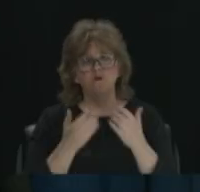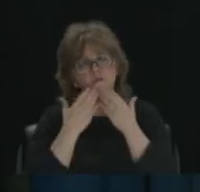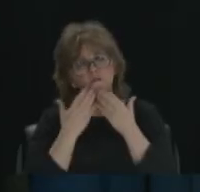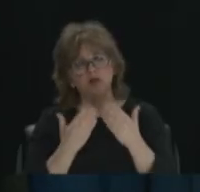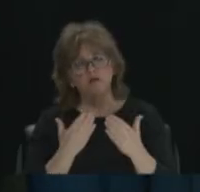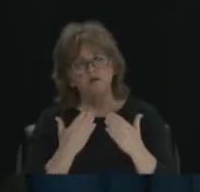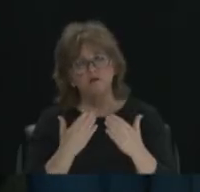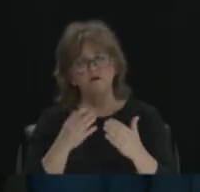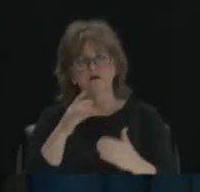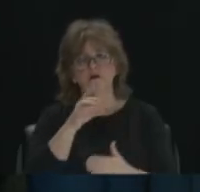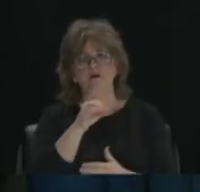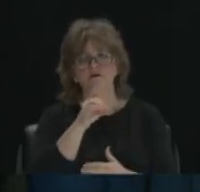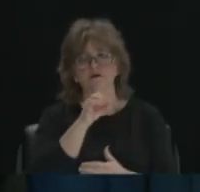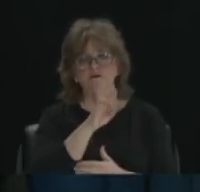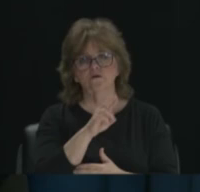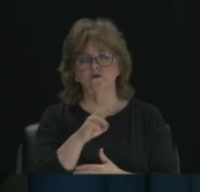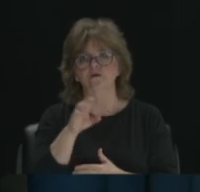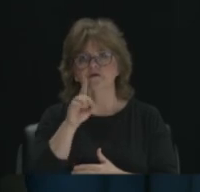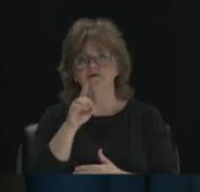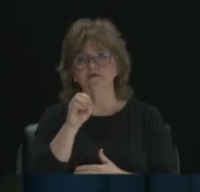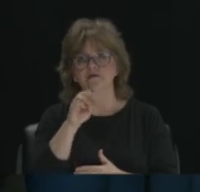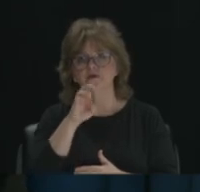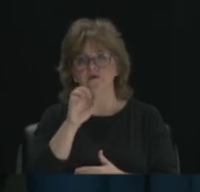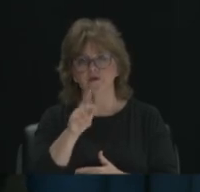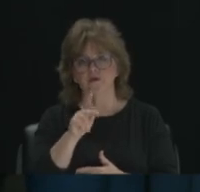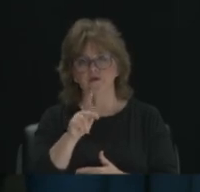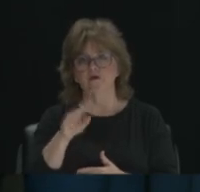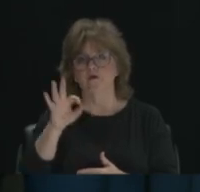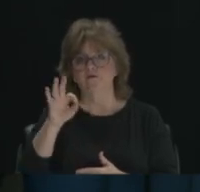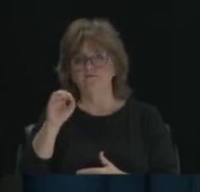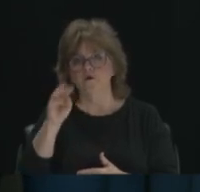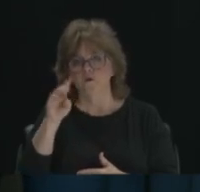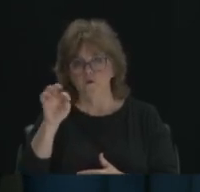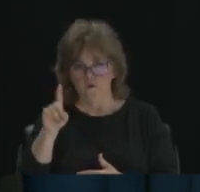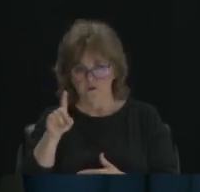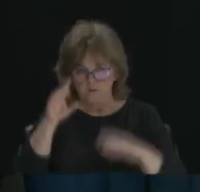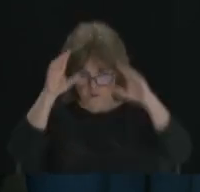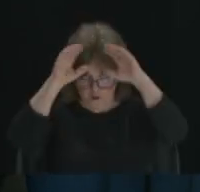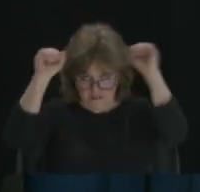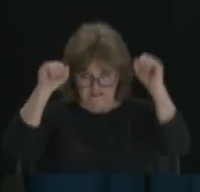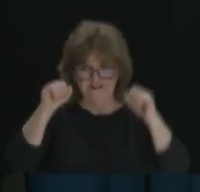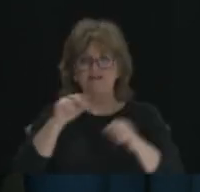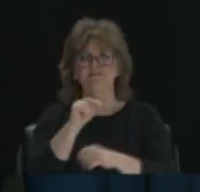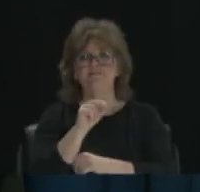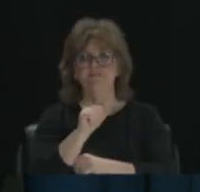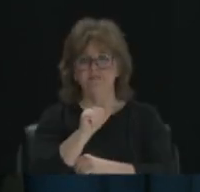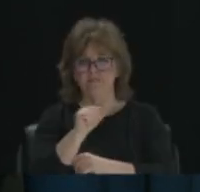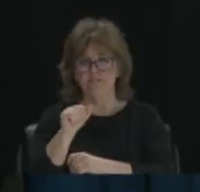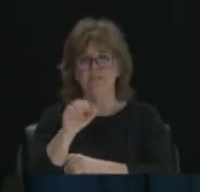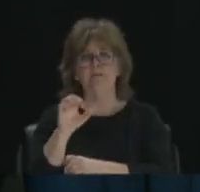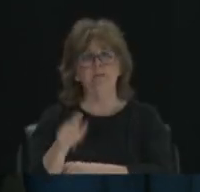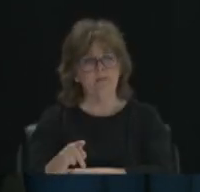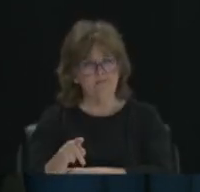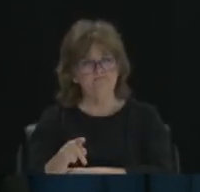thank Dr. Forward, president of the Dayton Unit of the National Association for the Advancement of Colored People.